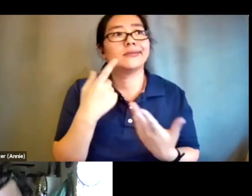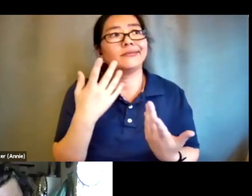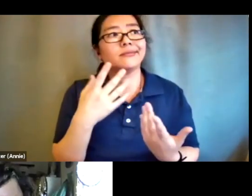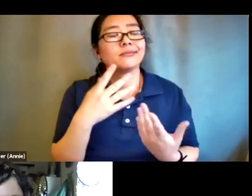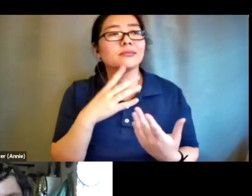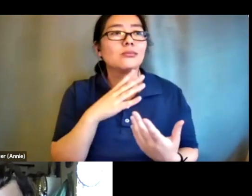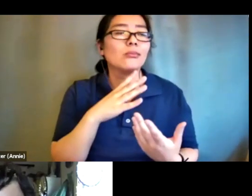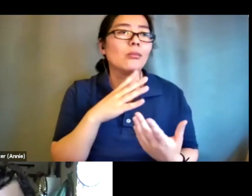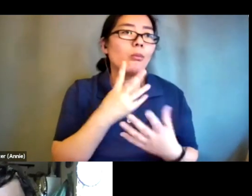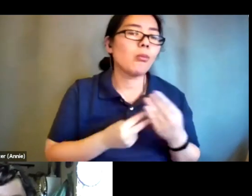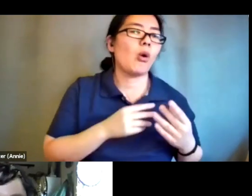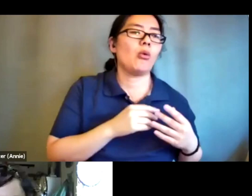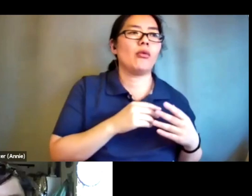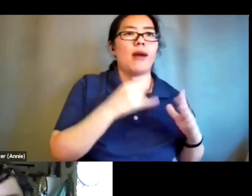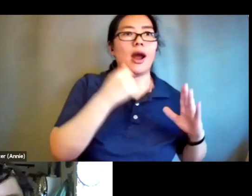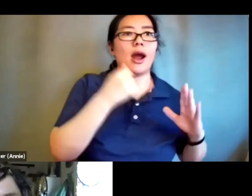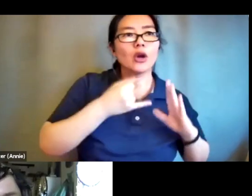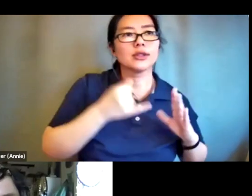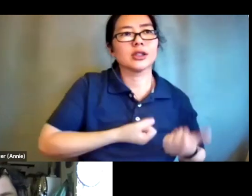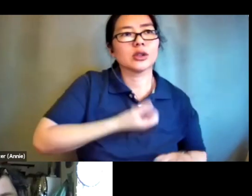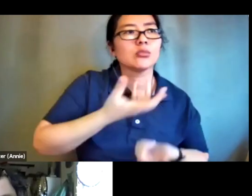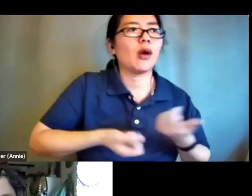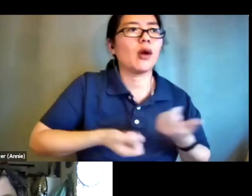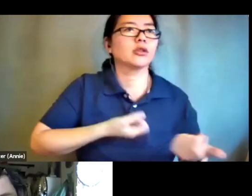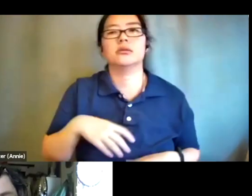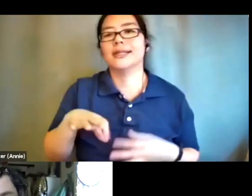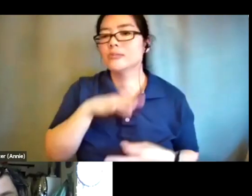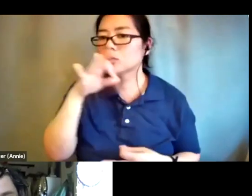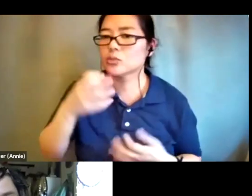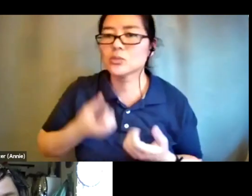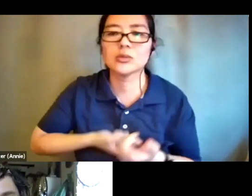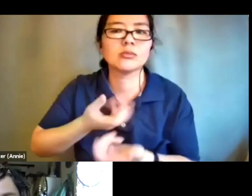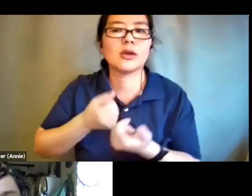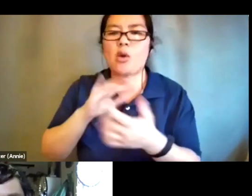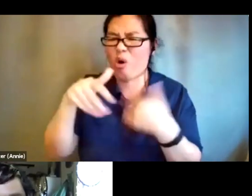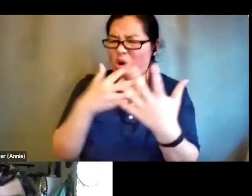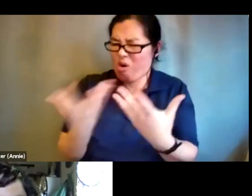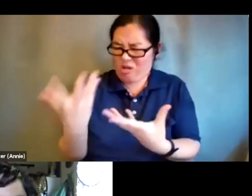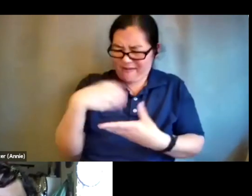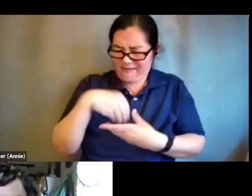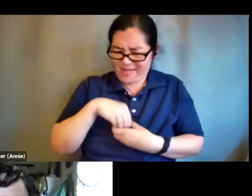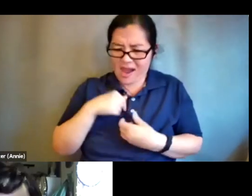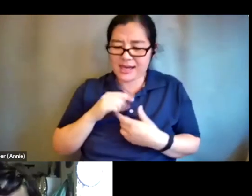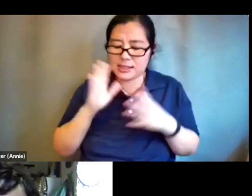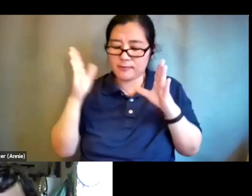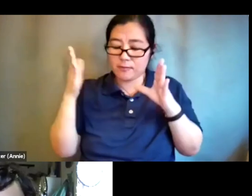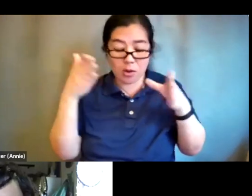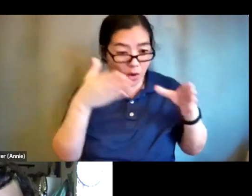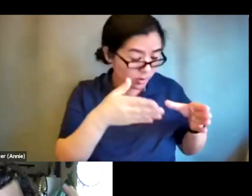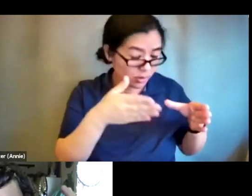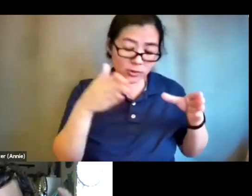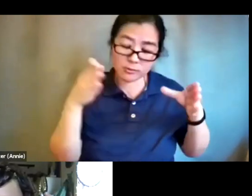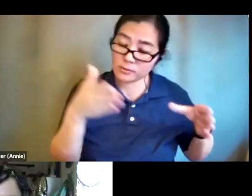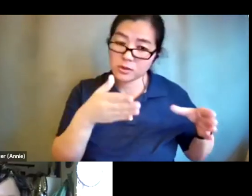approach to life and also my spirituality is really um oriented towards beauty and oriented towards